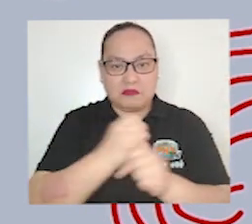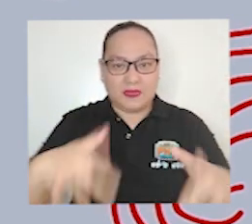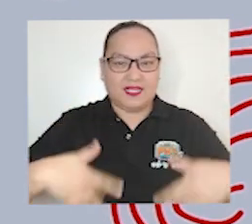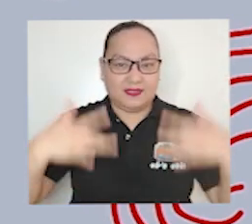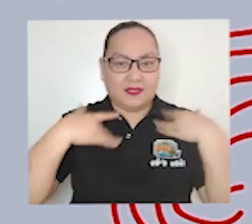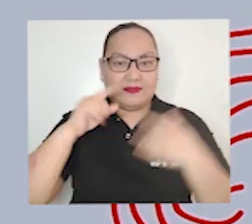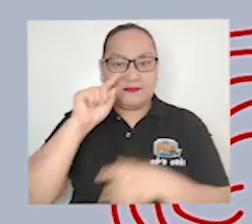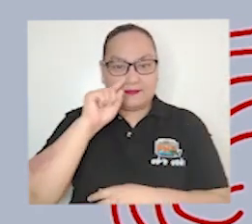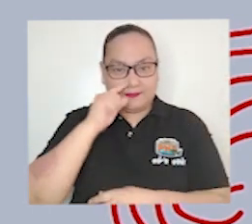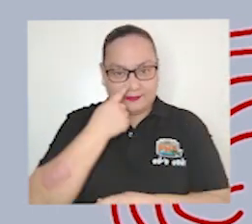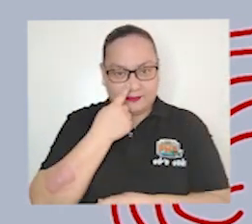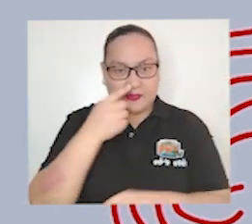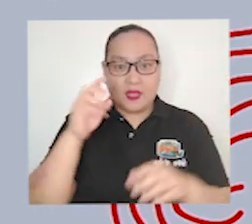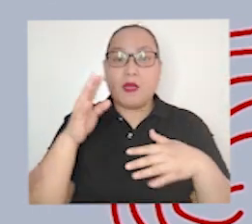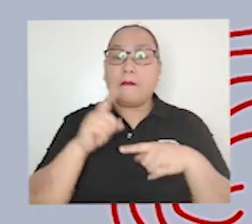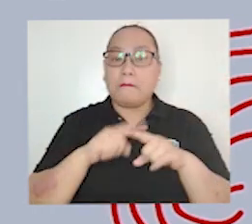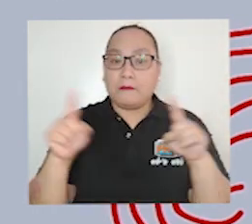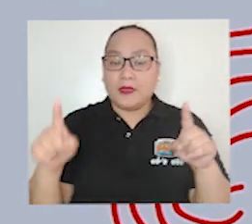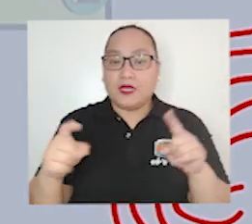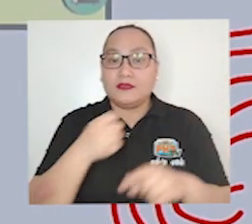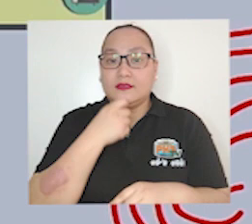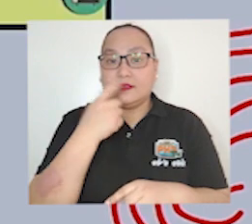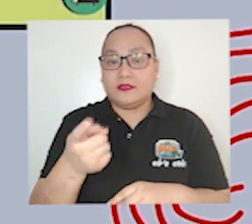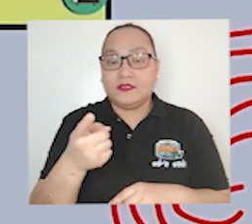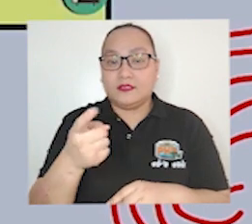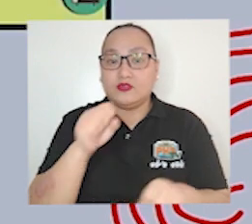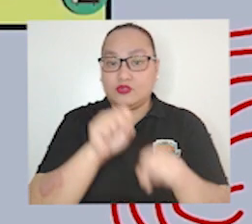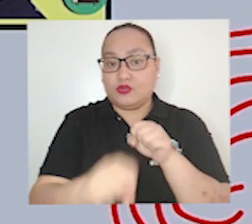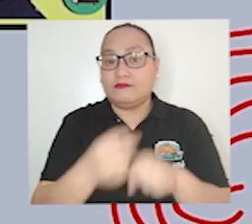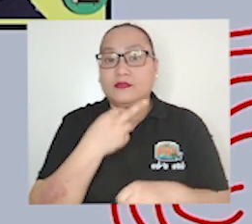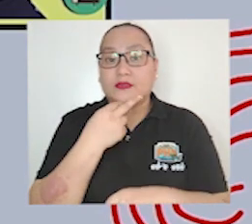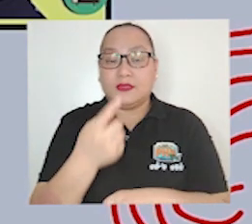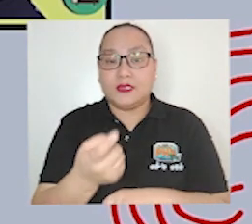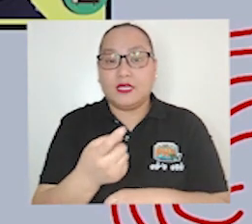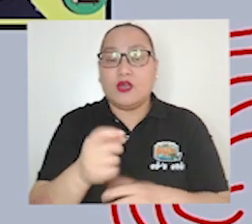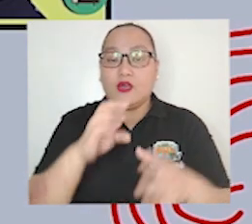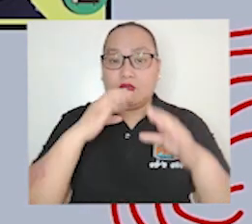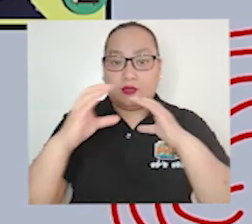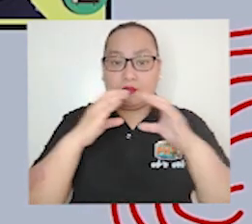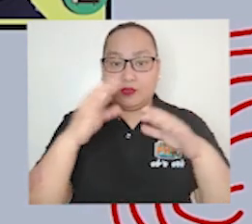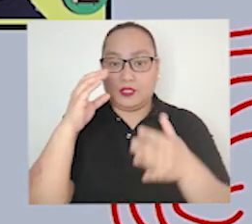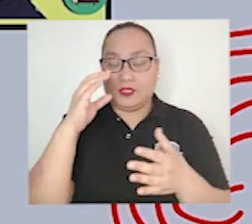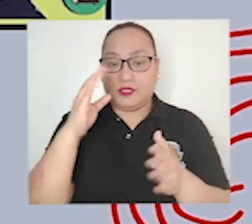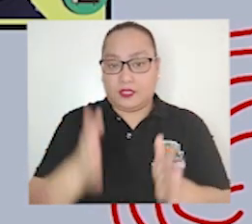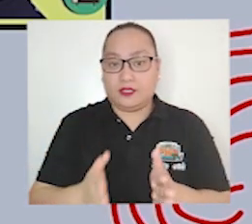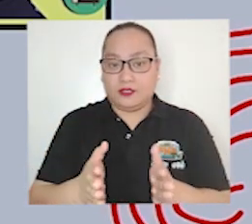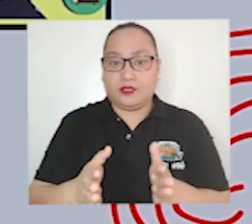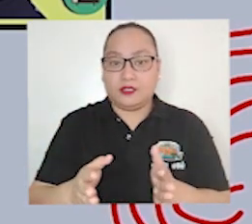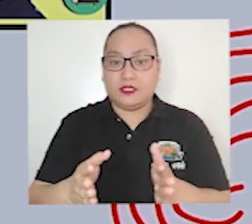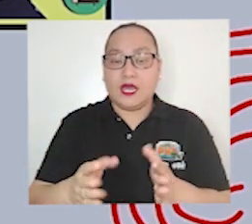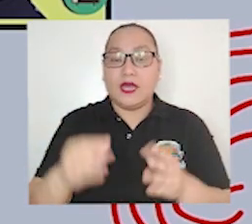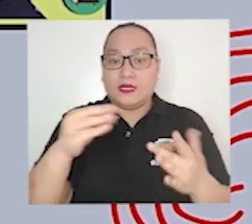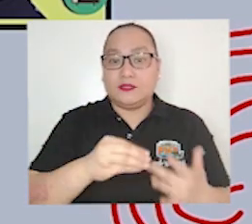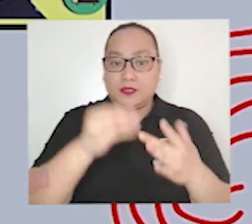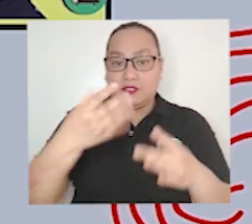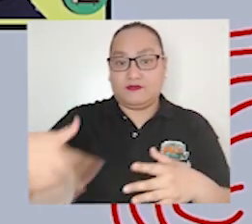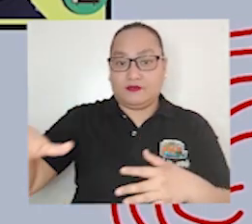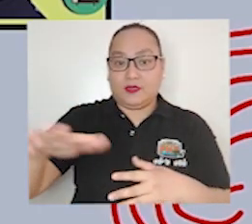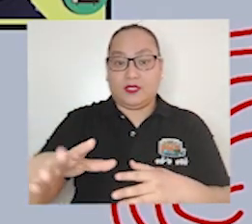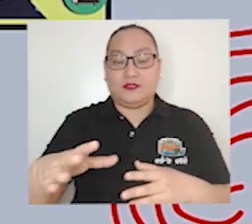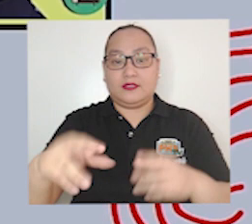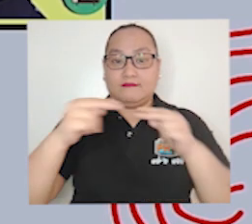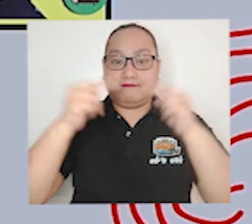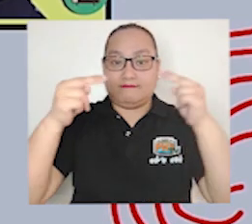Thus, we can say that communicators especially those in the field of broadcast journalism